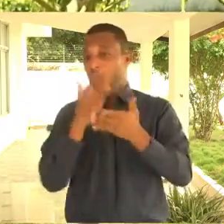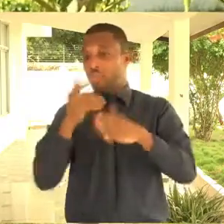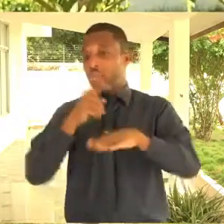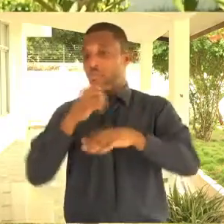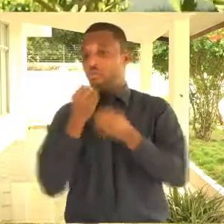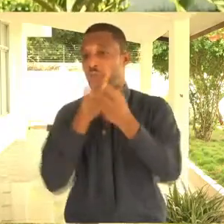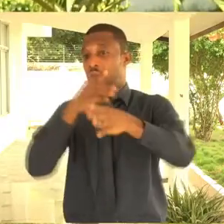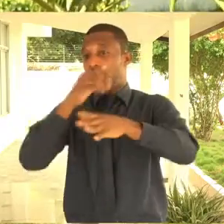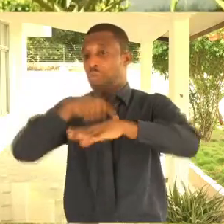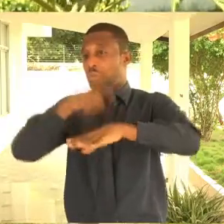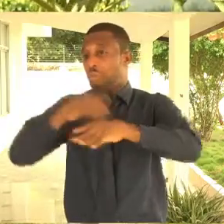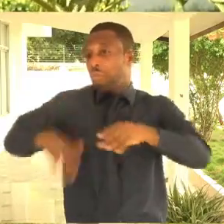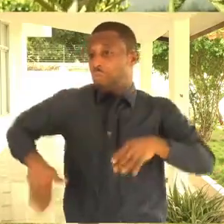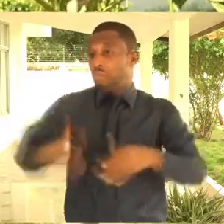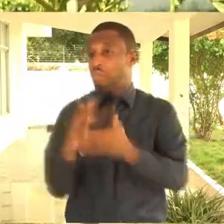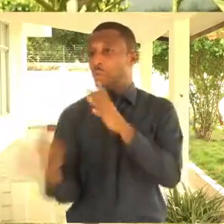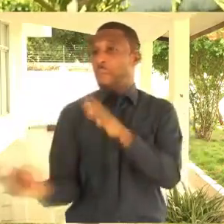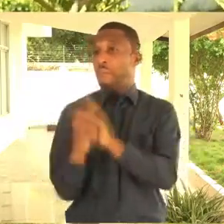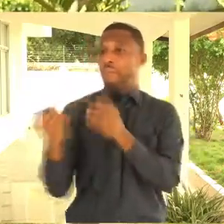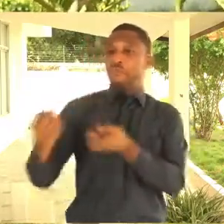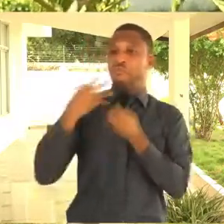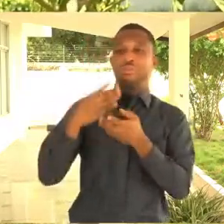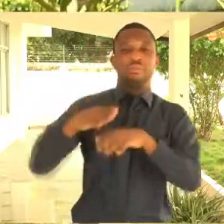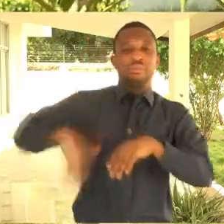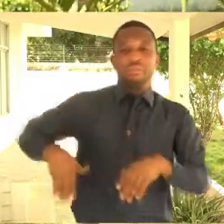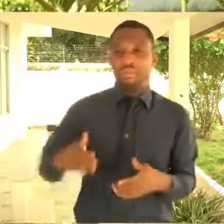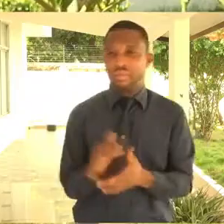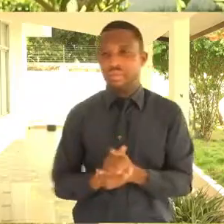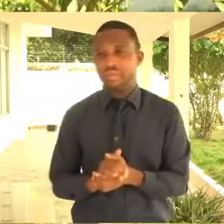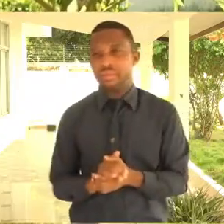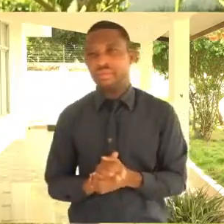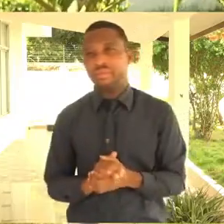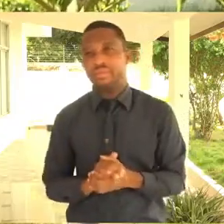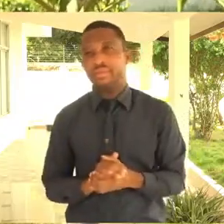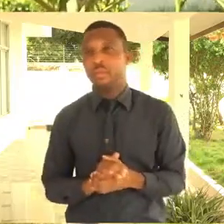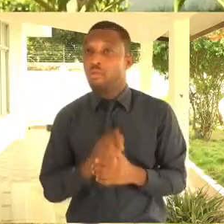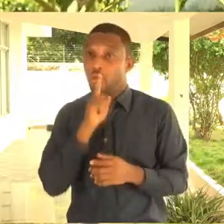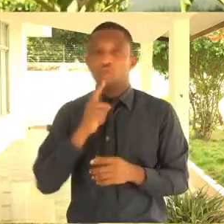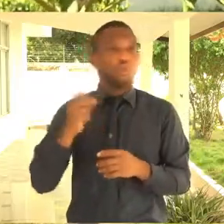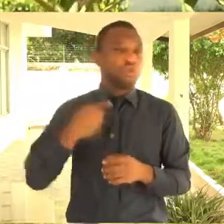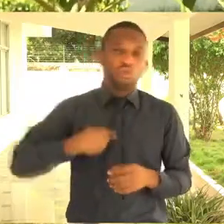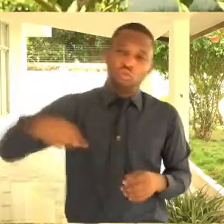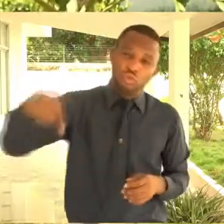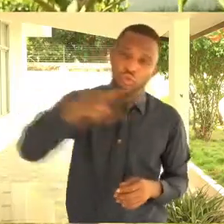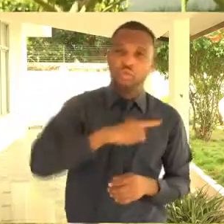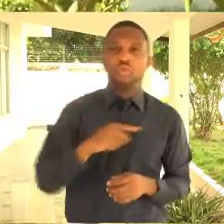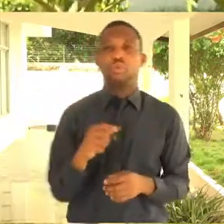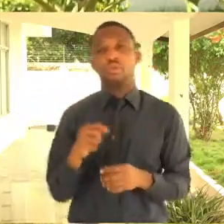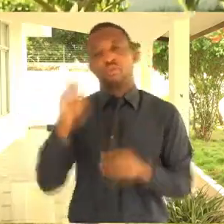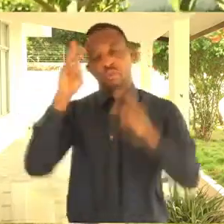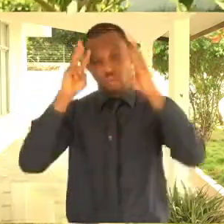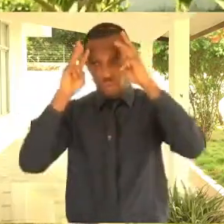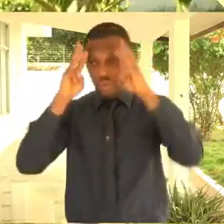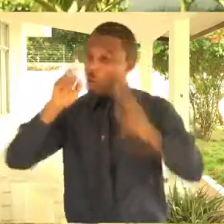information comes late. So they are so much concerned about what is going on. They want to find out. And genuinely, everybody is